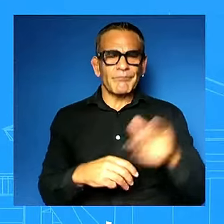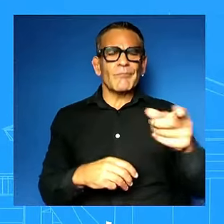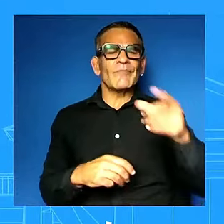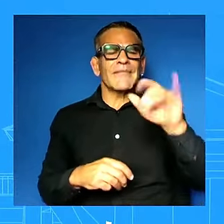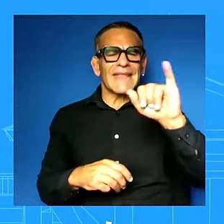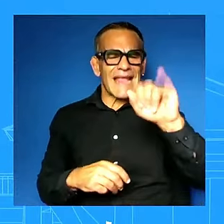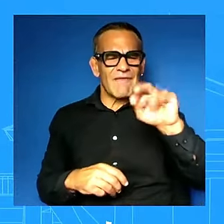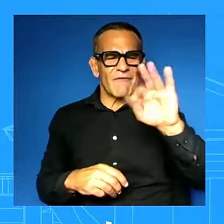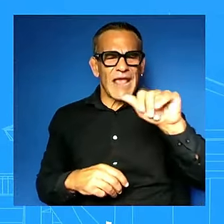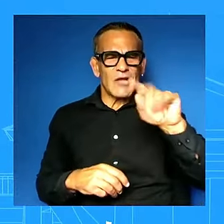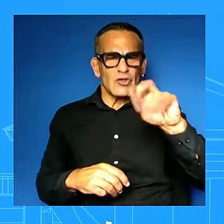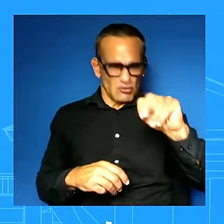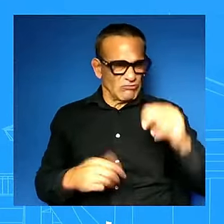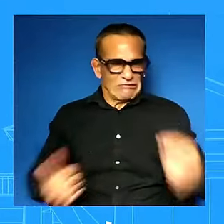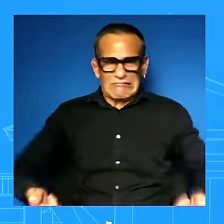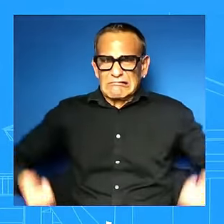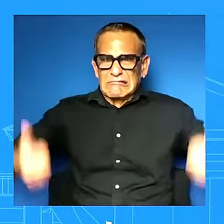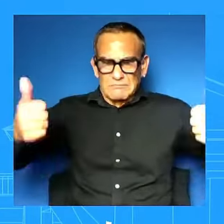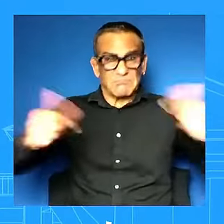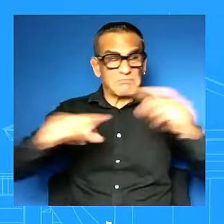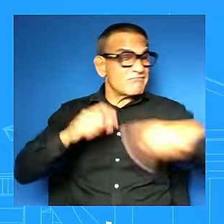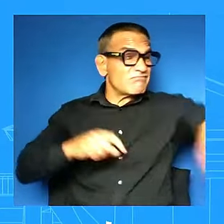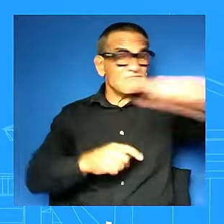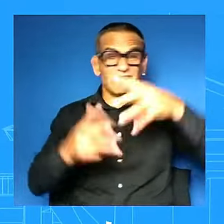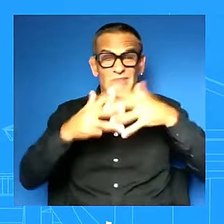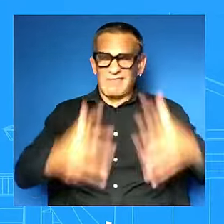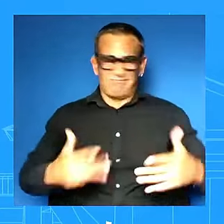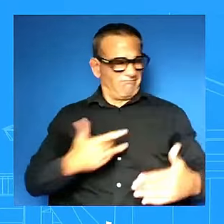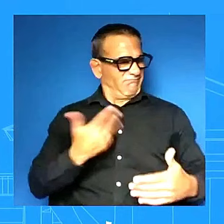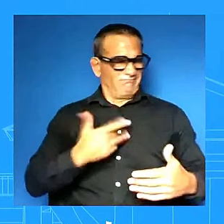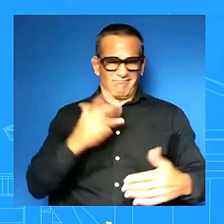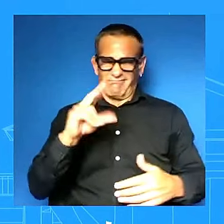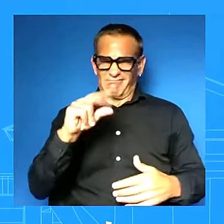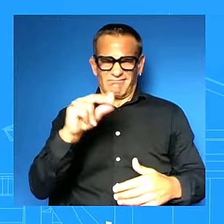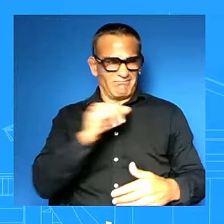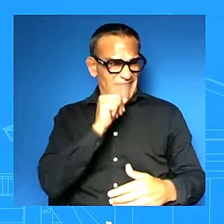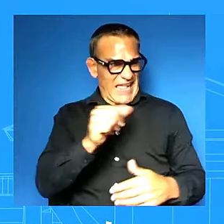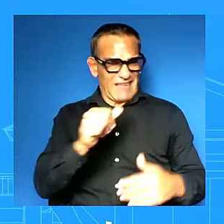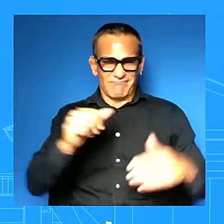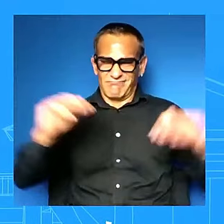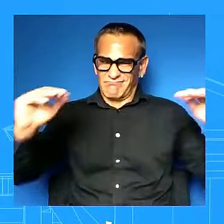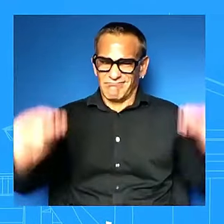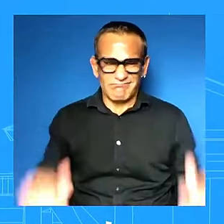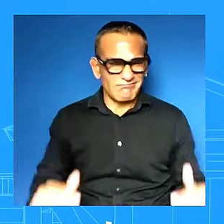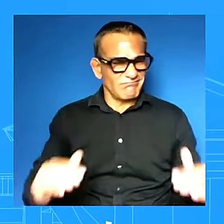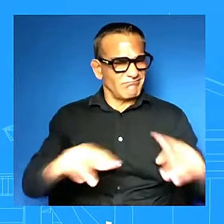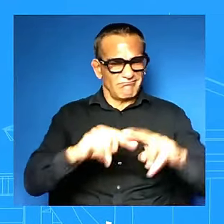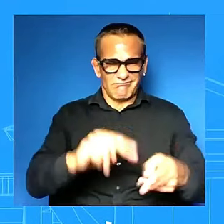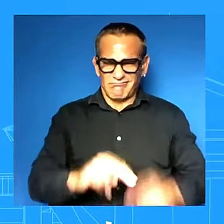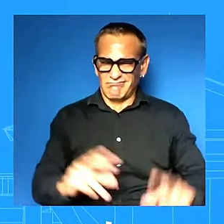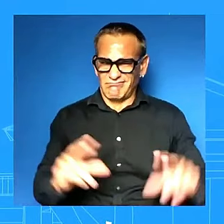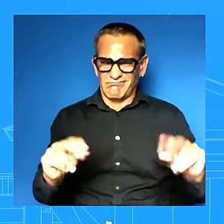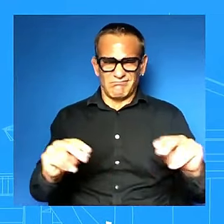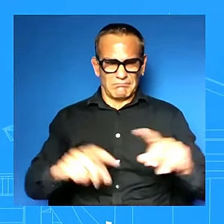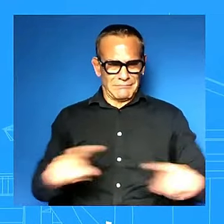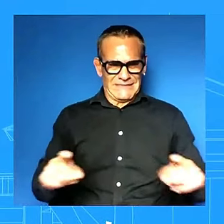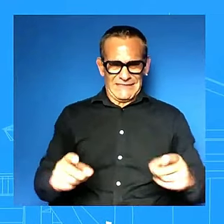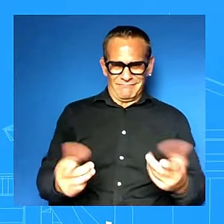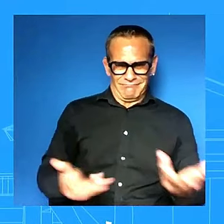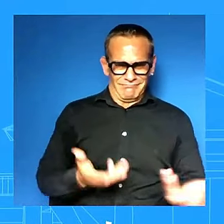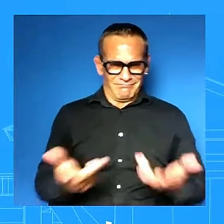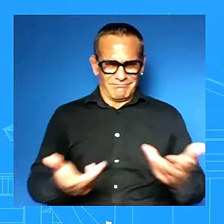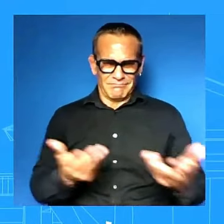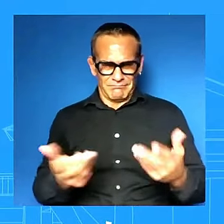do you believe that americans feel better off than four years ago look we have we have made progress in fighting